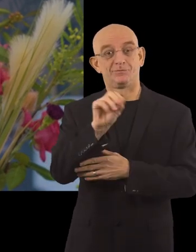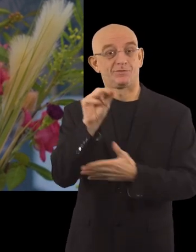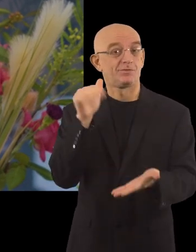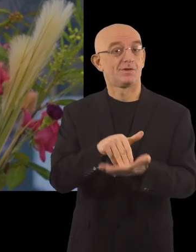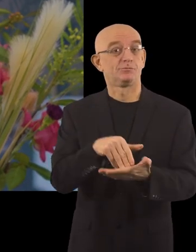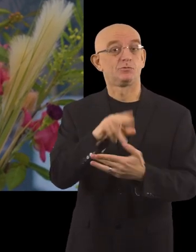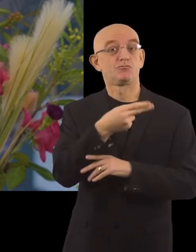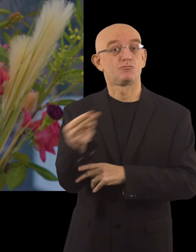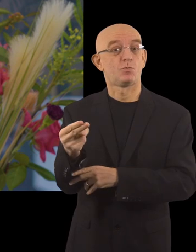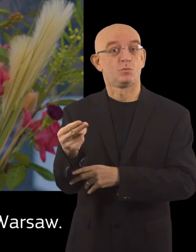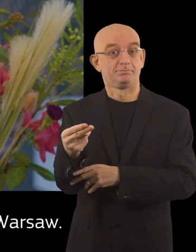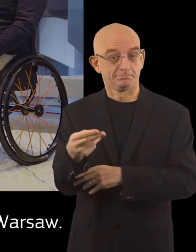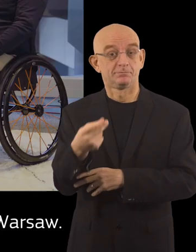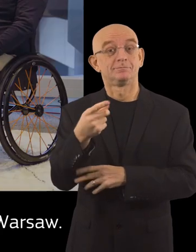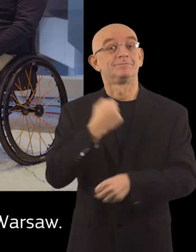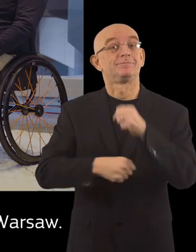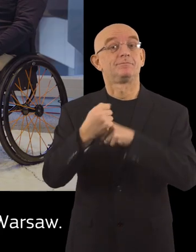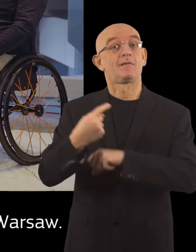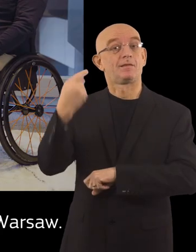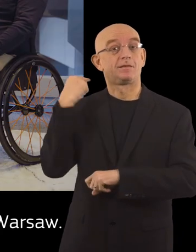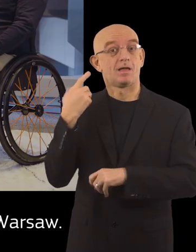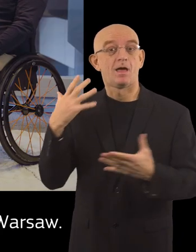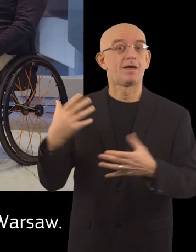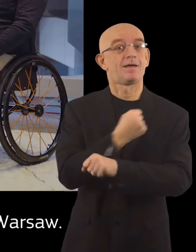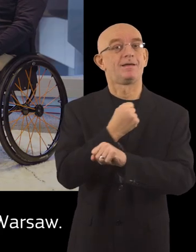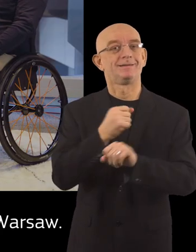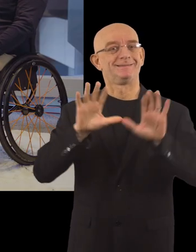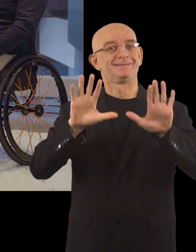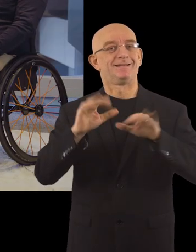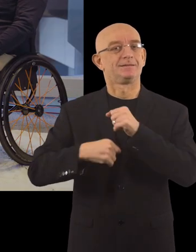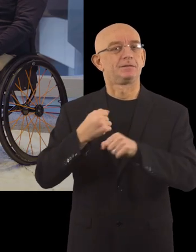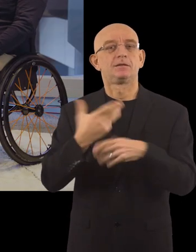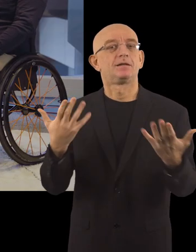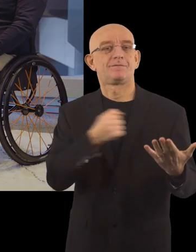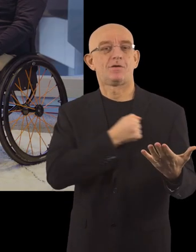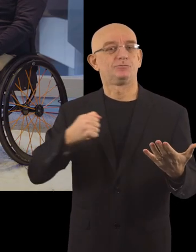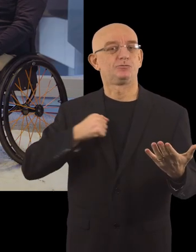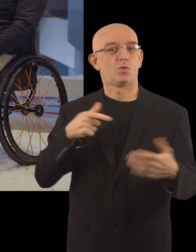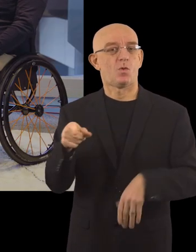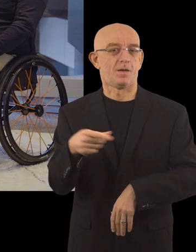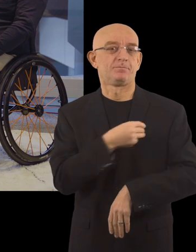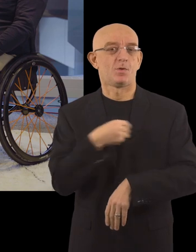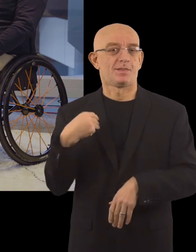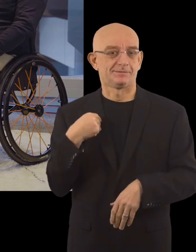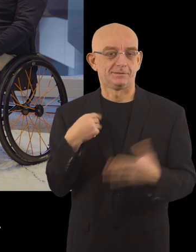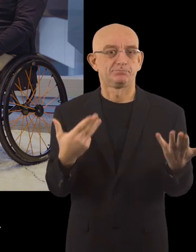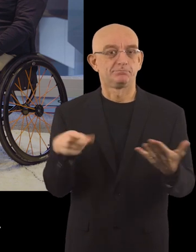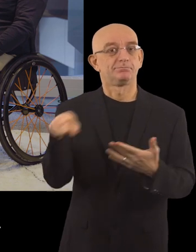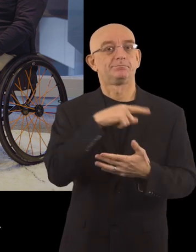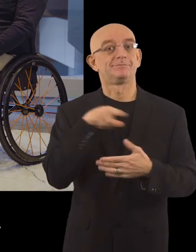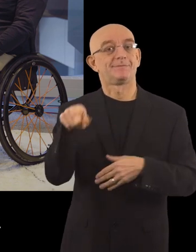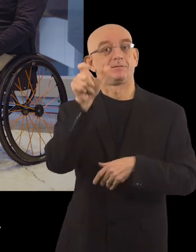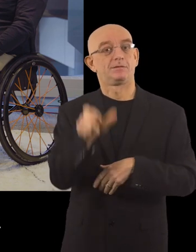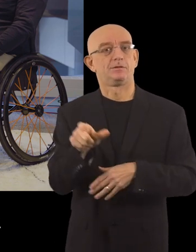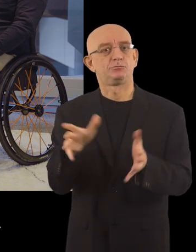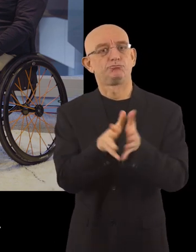150,000 euro. Last year, the winner of the 10th award was Warsaw. What did they do in the last 10 years to earn that award? Our